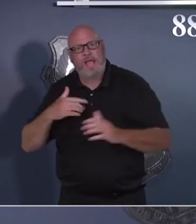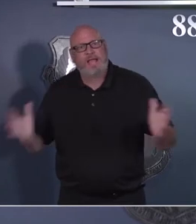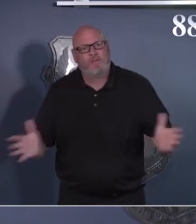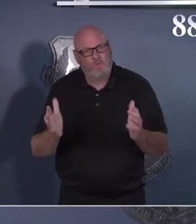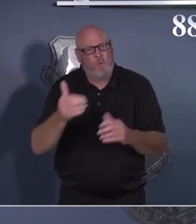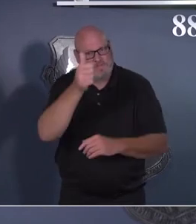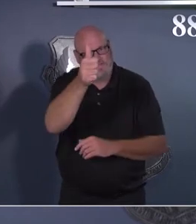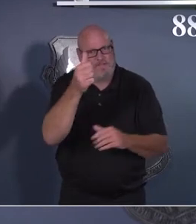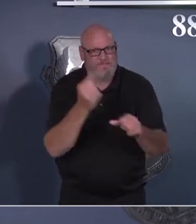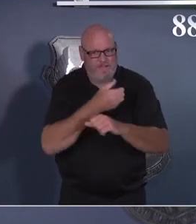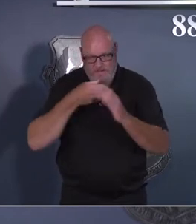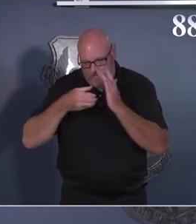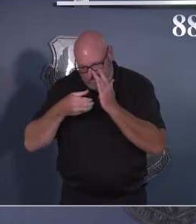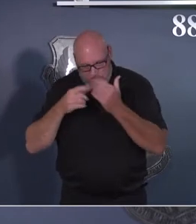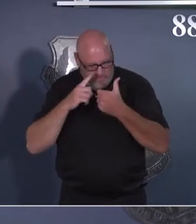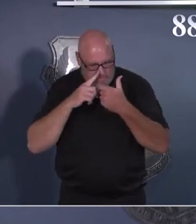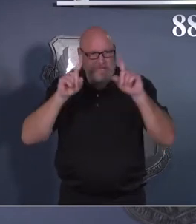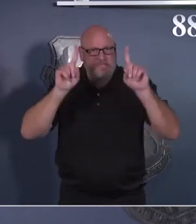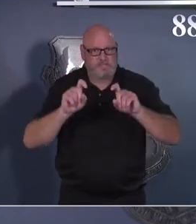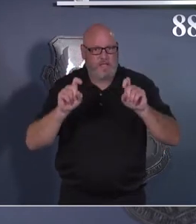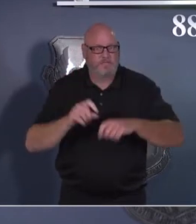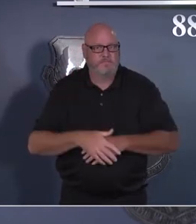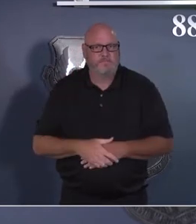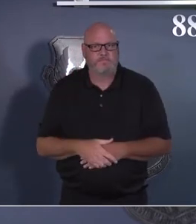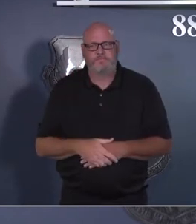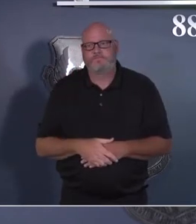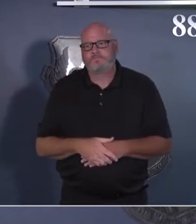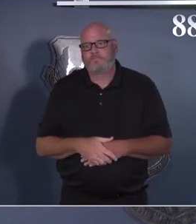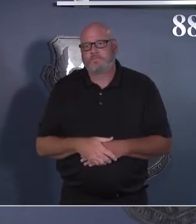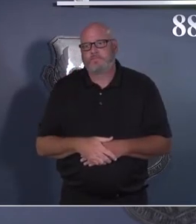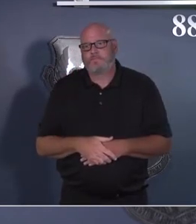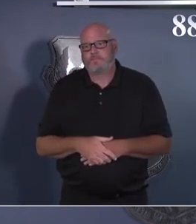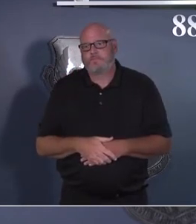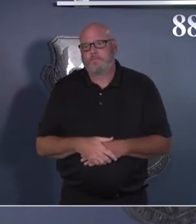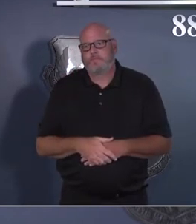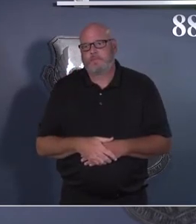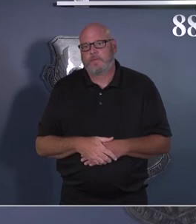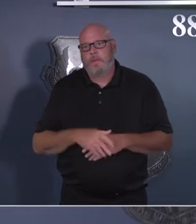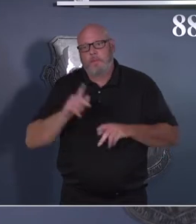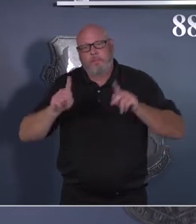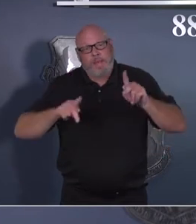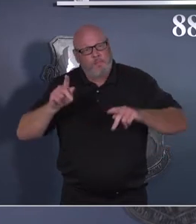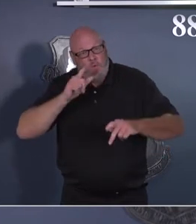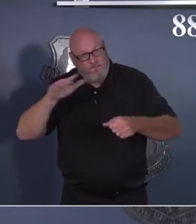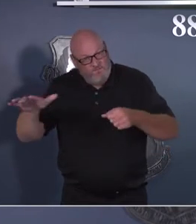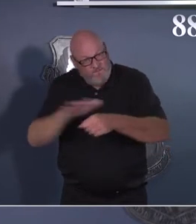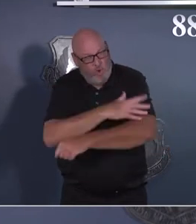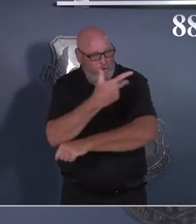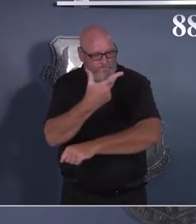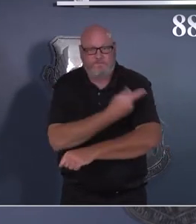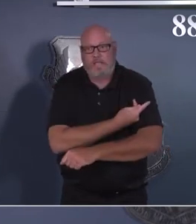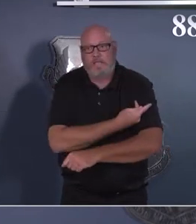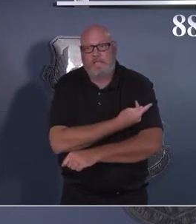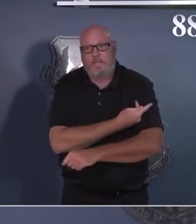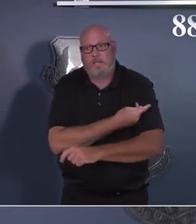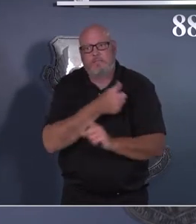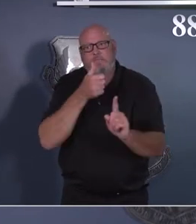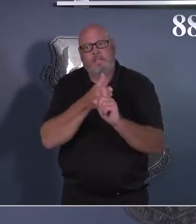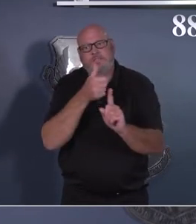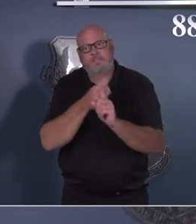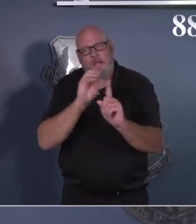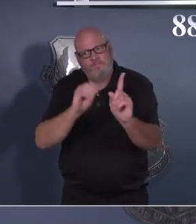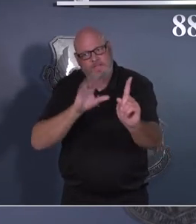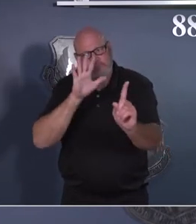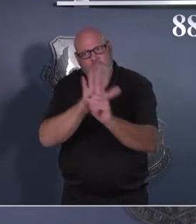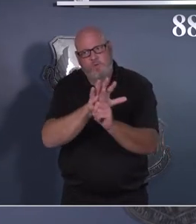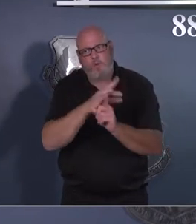vaccinated personnel, fully vaccinated individuals who have been exposed to COVID-19 but are not experiencing symptoms,